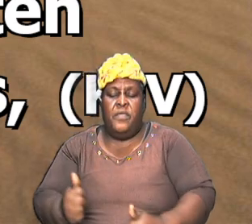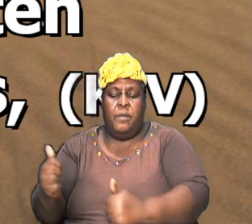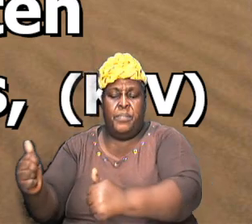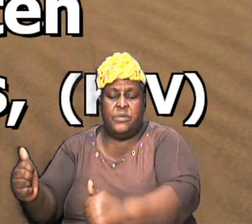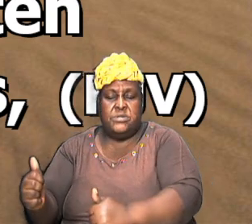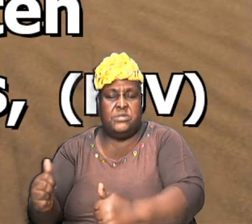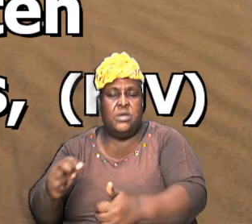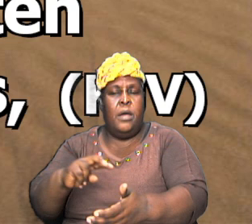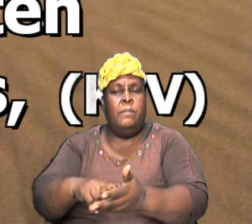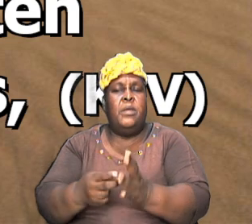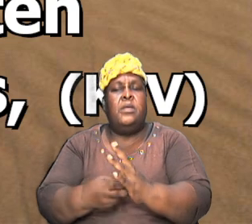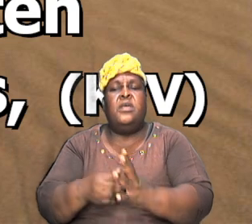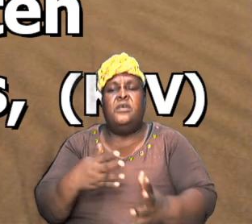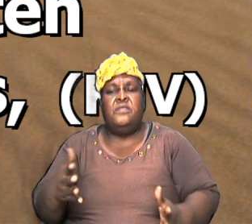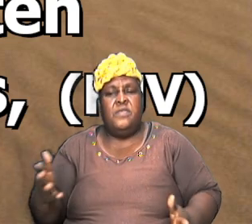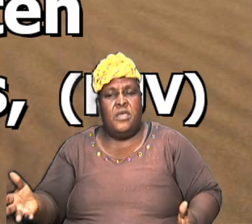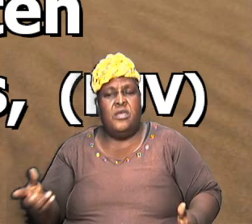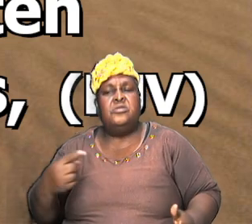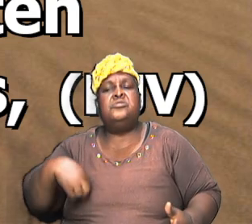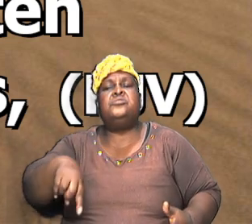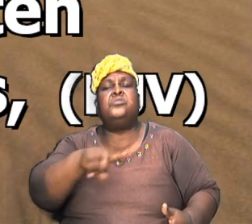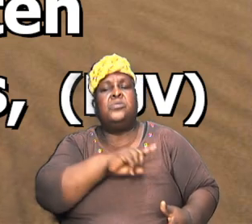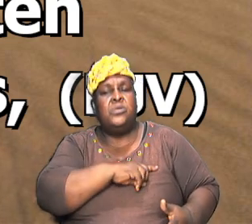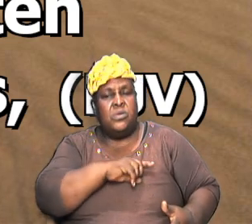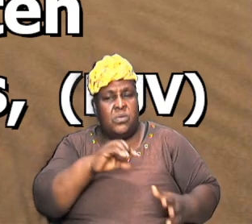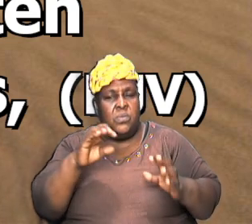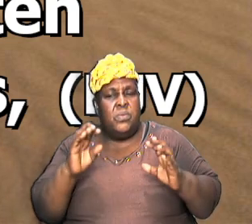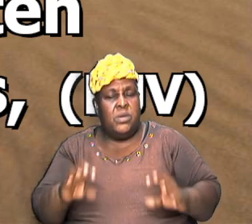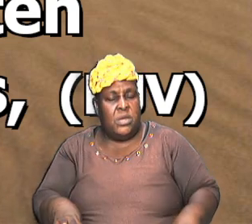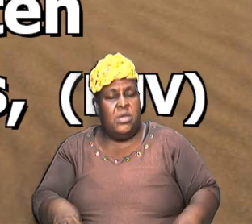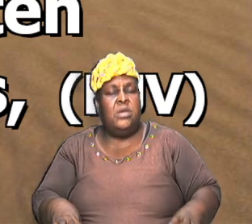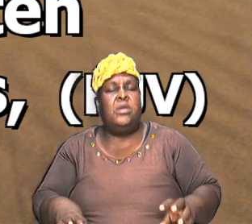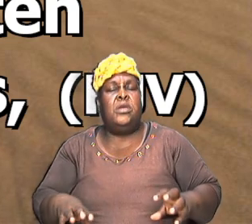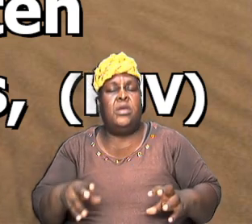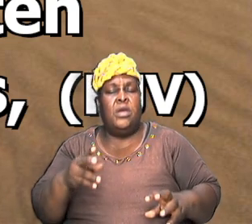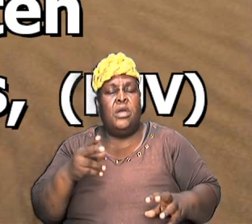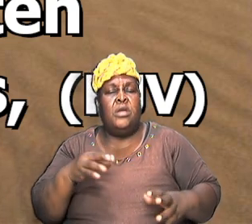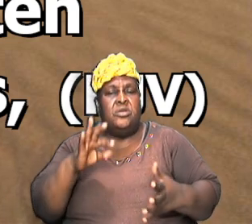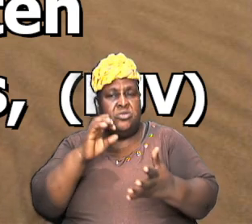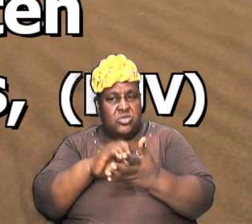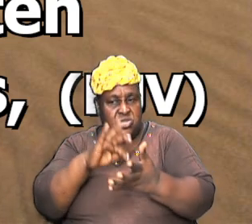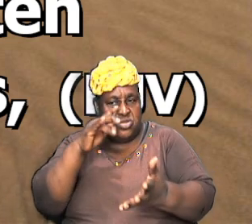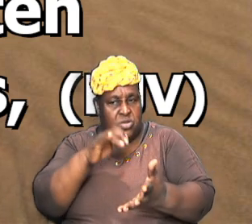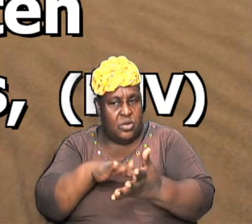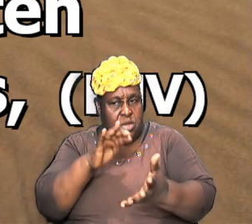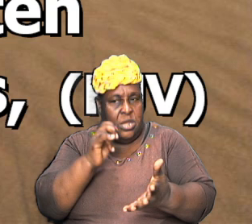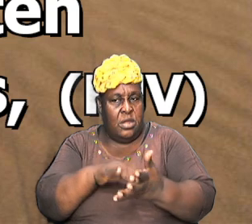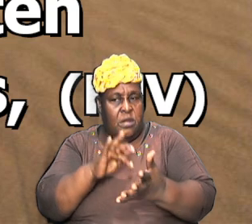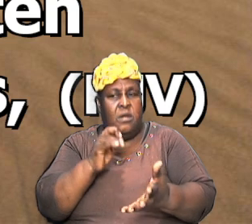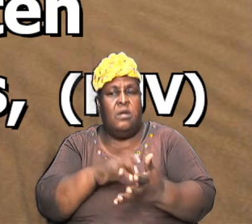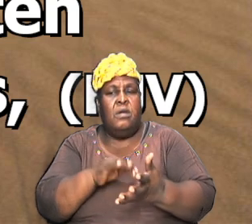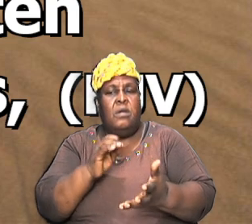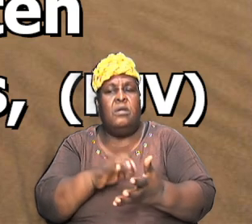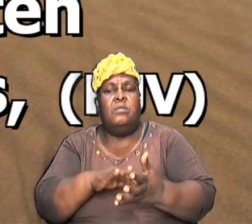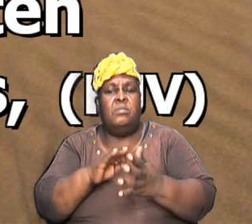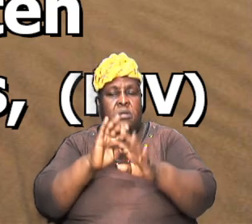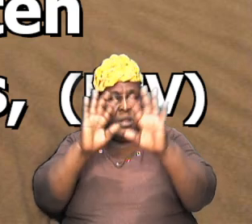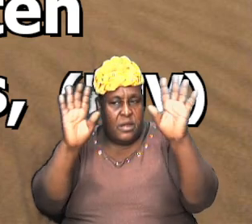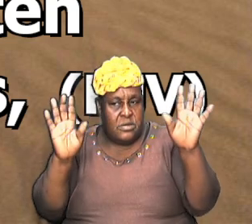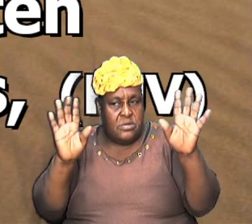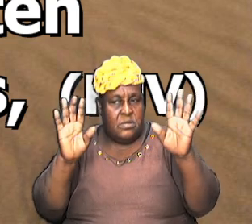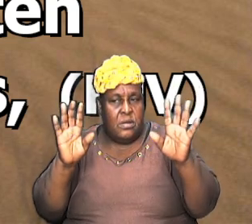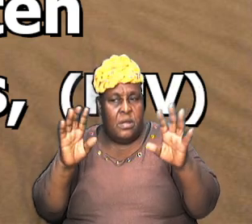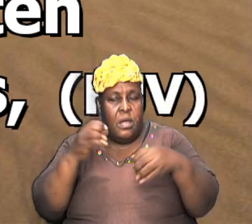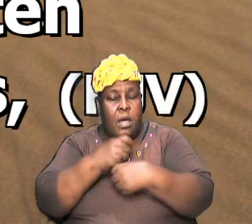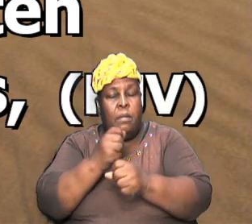are things that we can look further at that can give us even clarity on other things make no mistake about